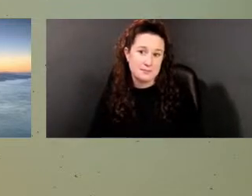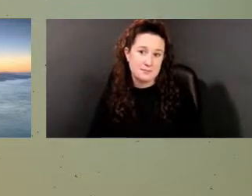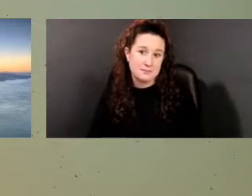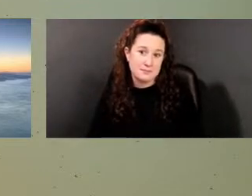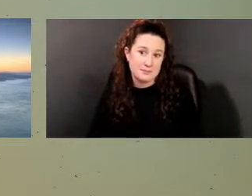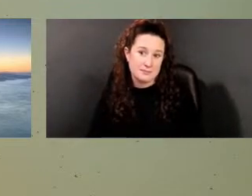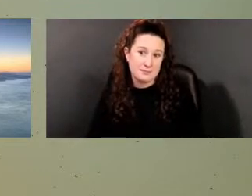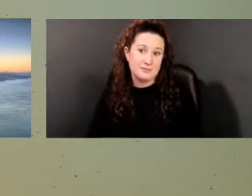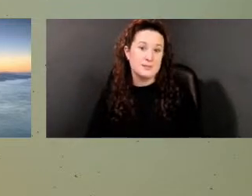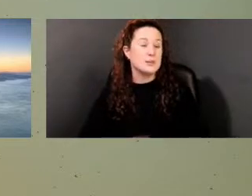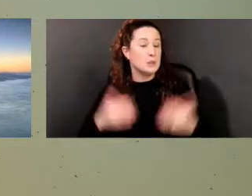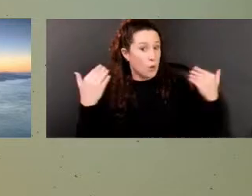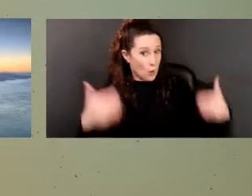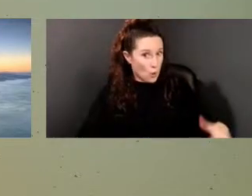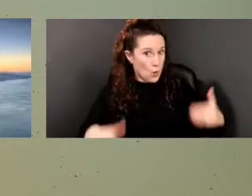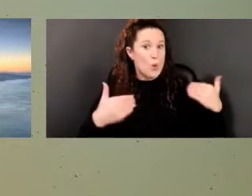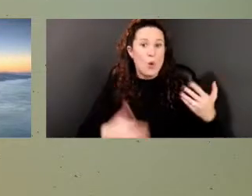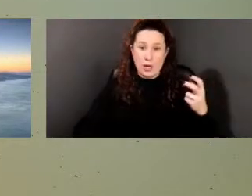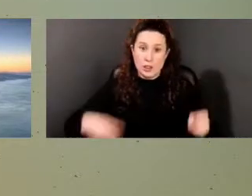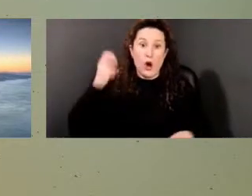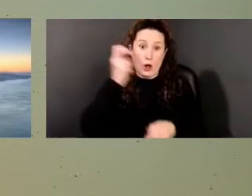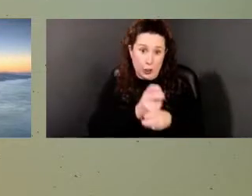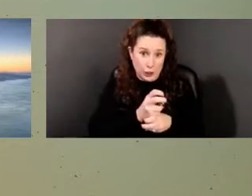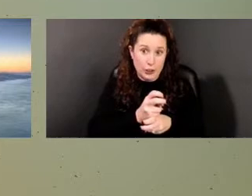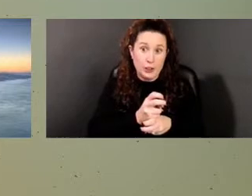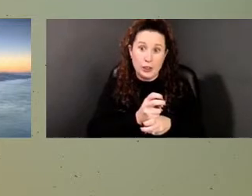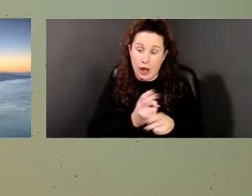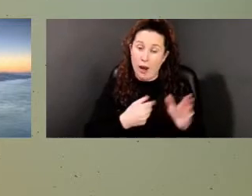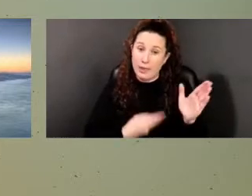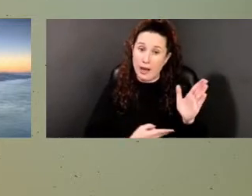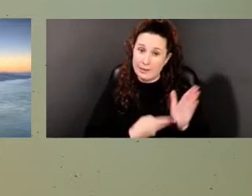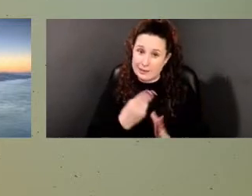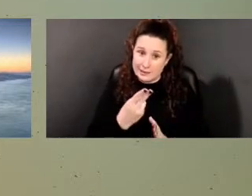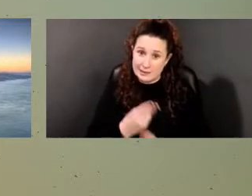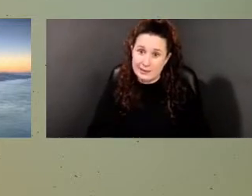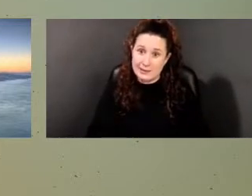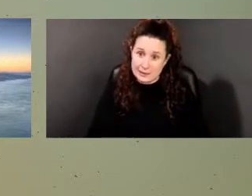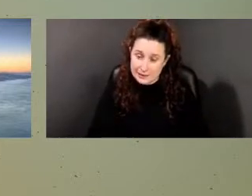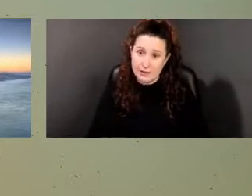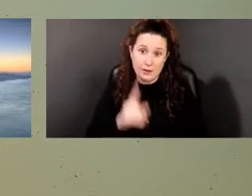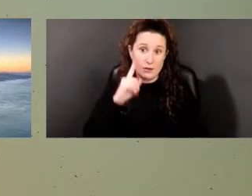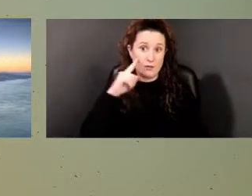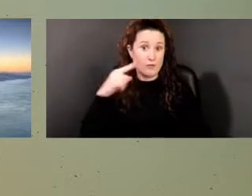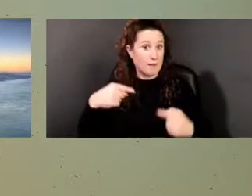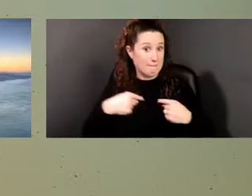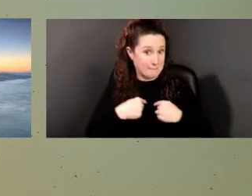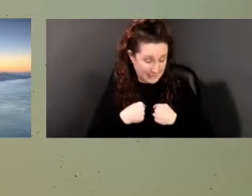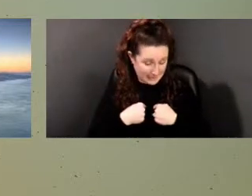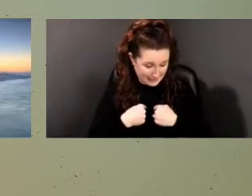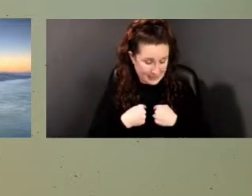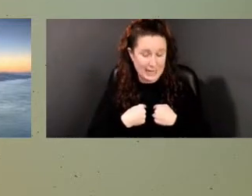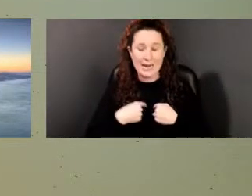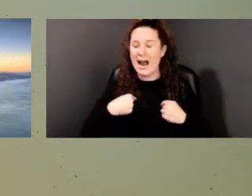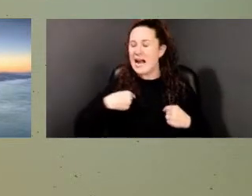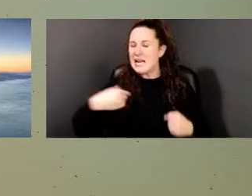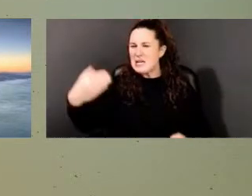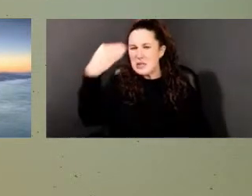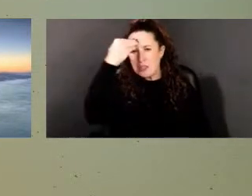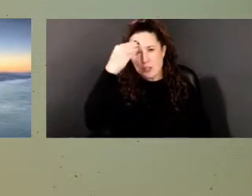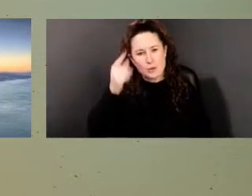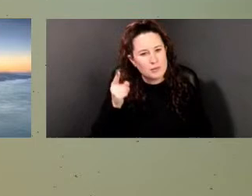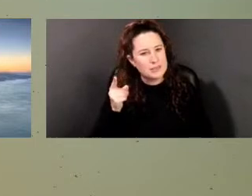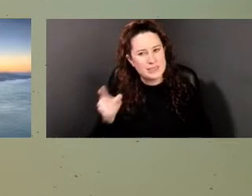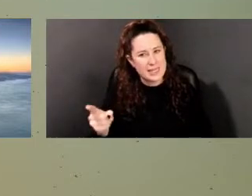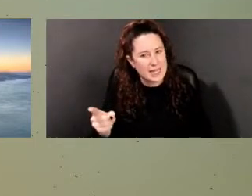It's hard. I'll be honest. Knowing that it's been here, and I've always wanted to find it, the staff has been